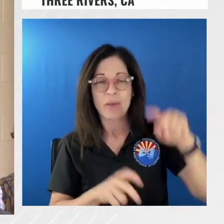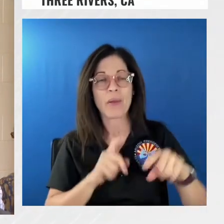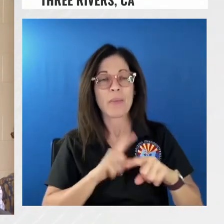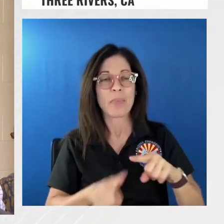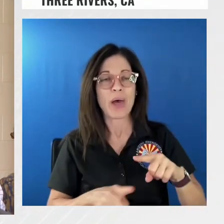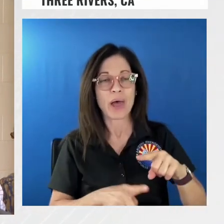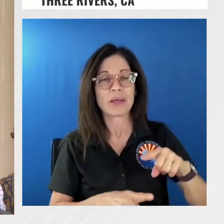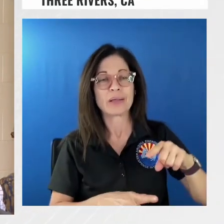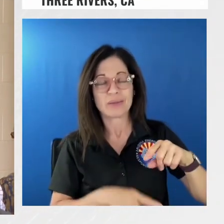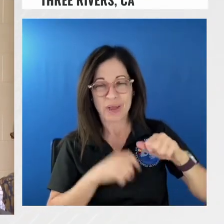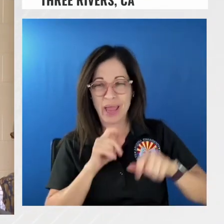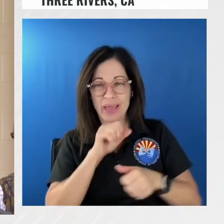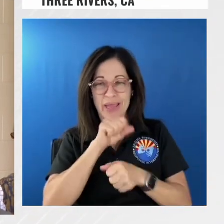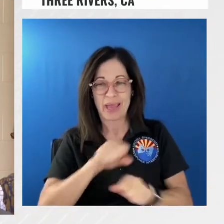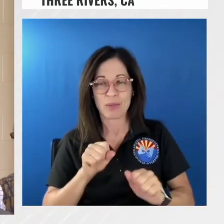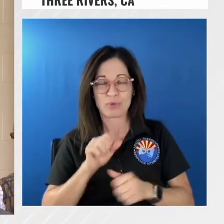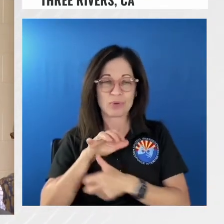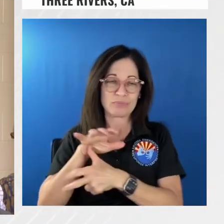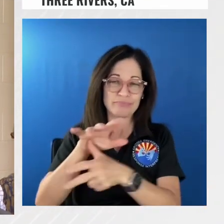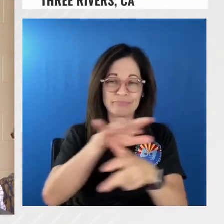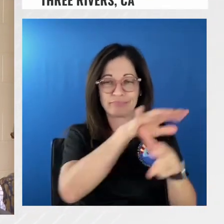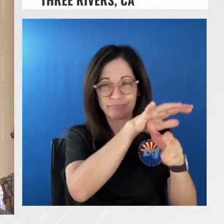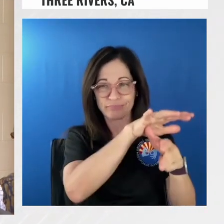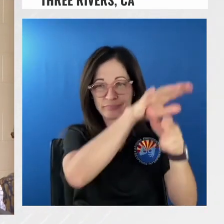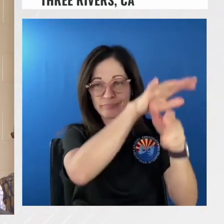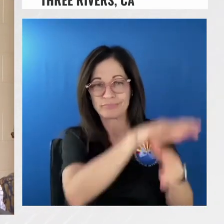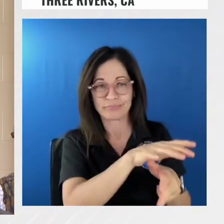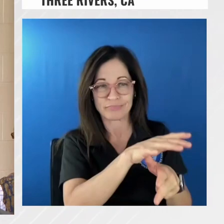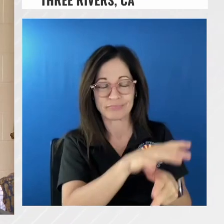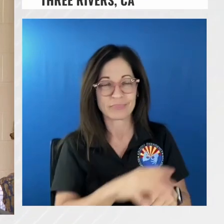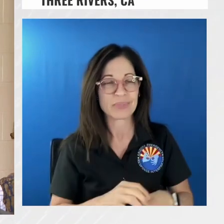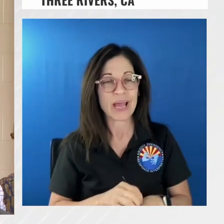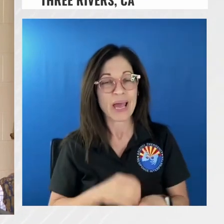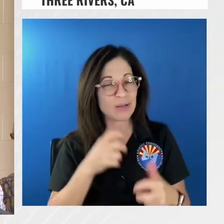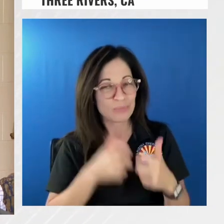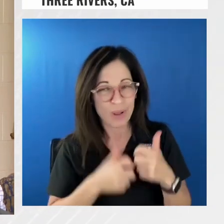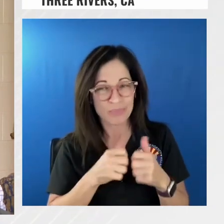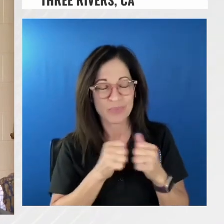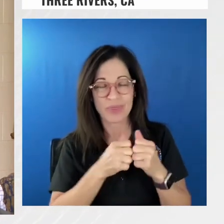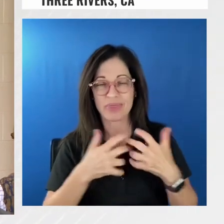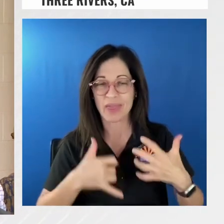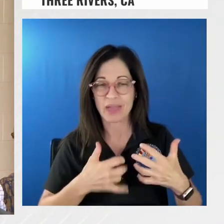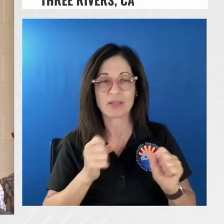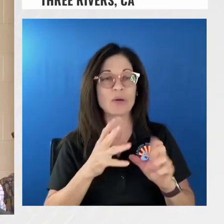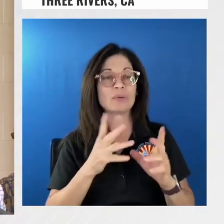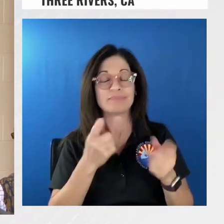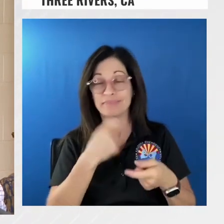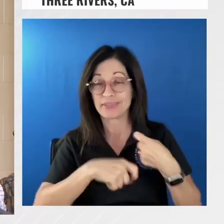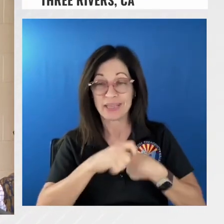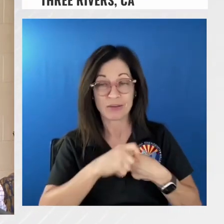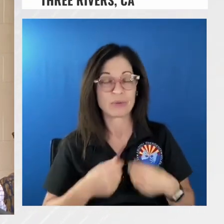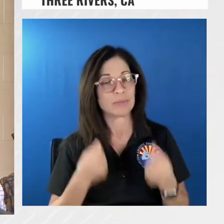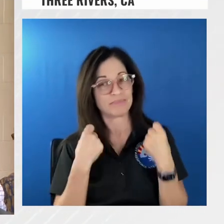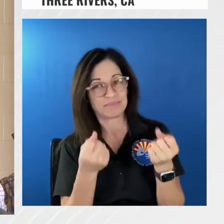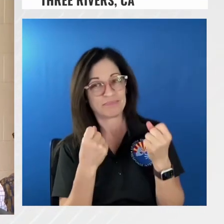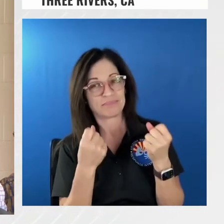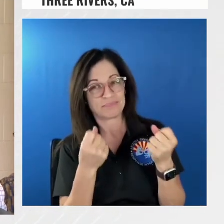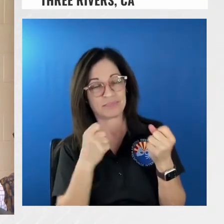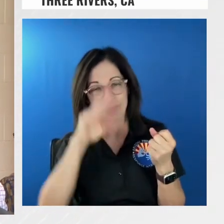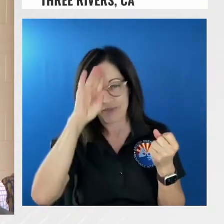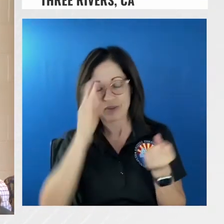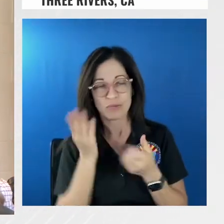helicopter to do that and there was a mechanical issue with that attachment so we started to drive folks up case mountain which is a complex